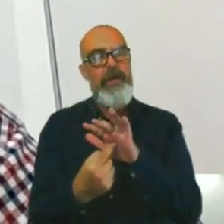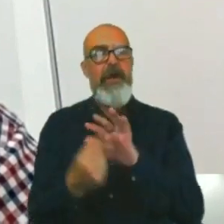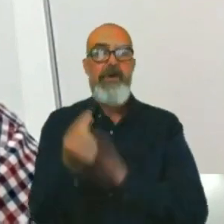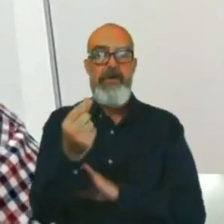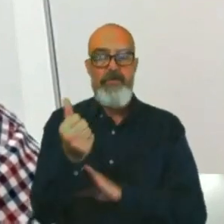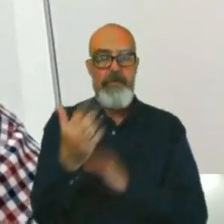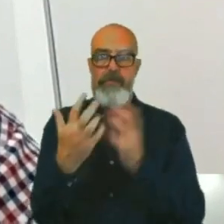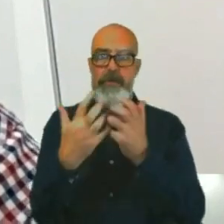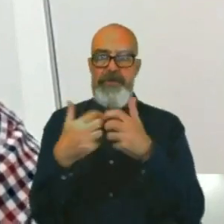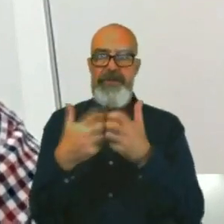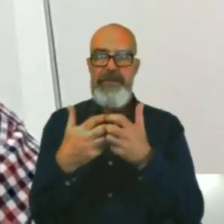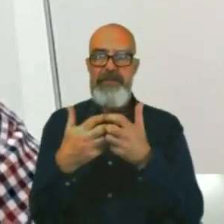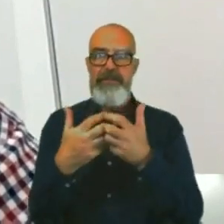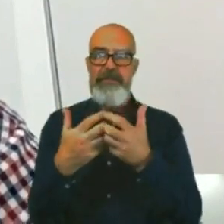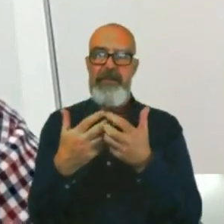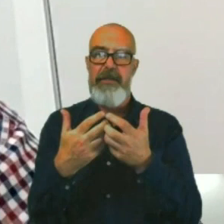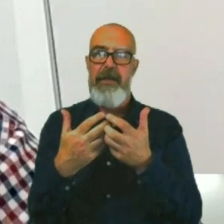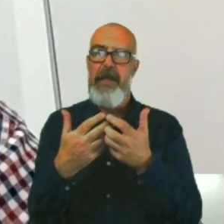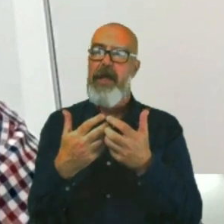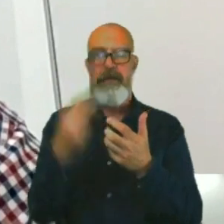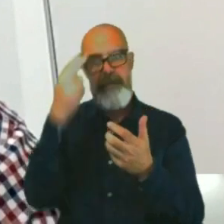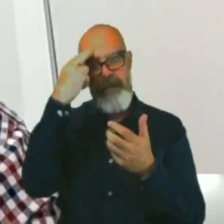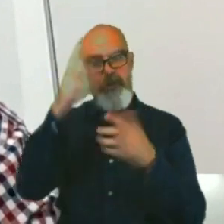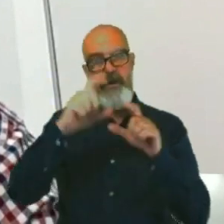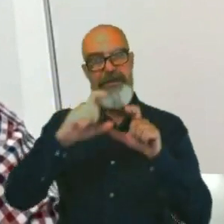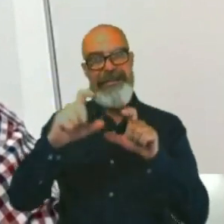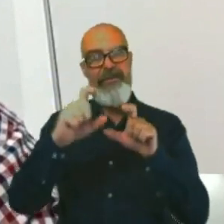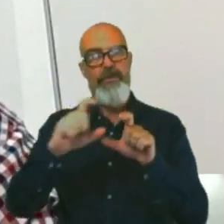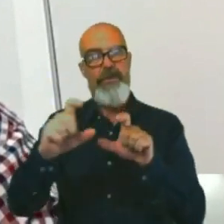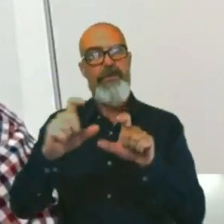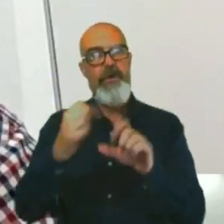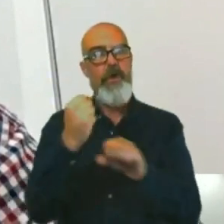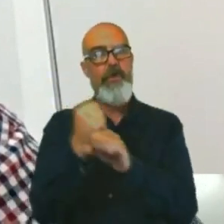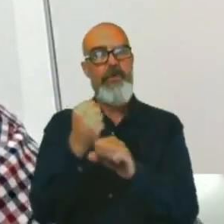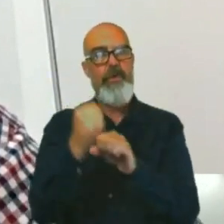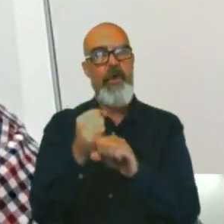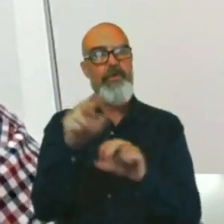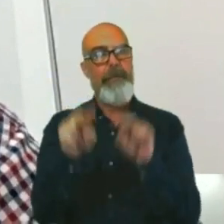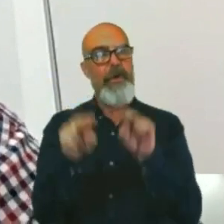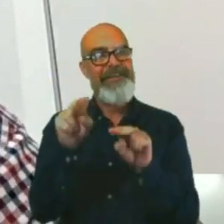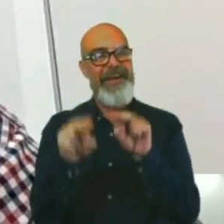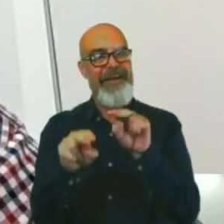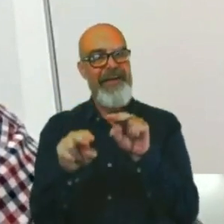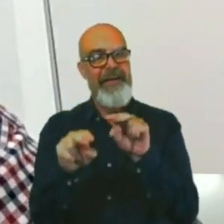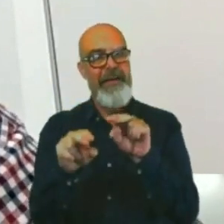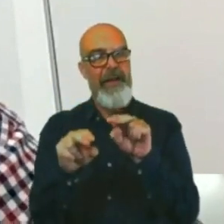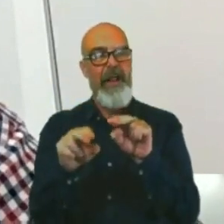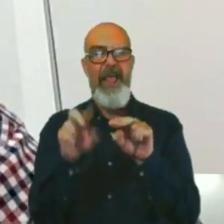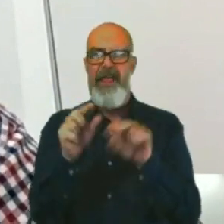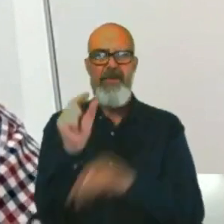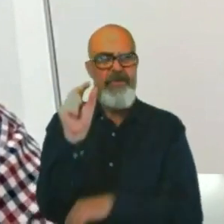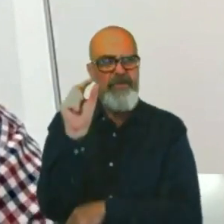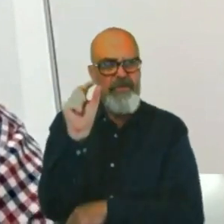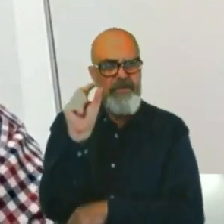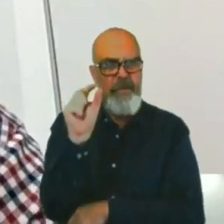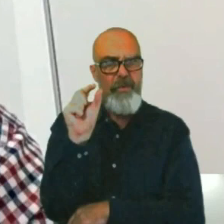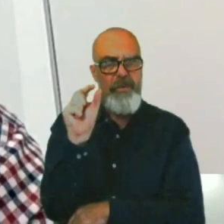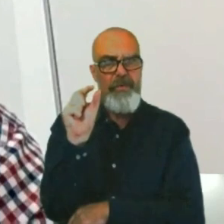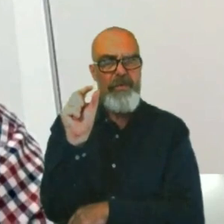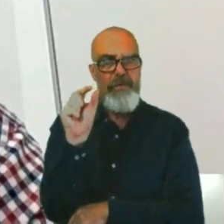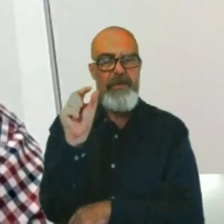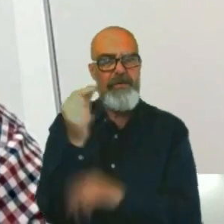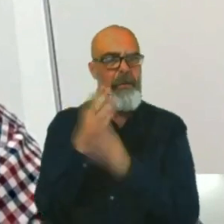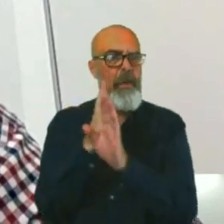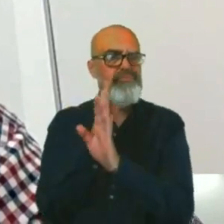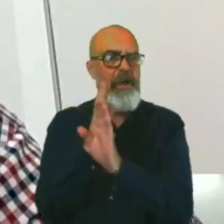are called continuous glucose monitors. So they are very small, discreet machines that